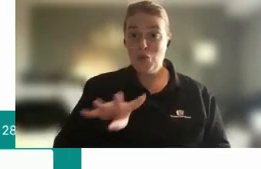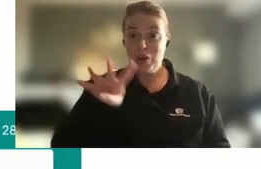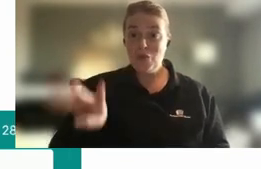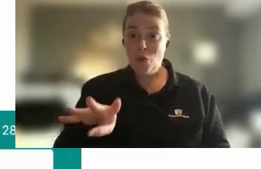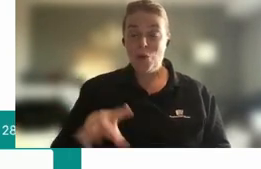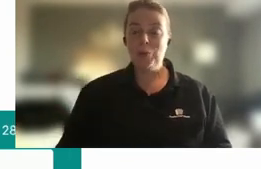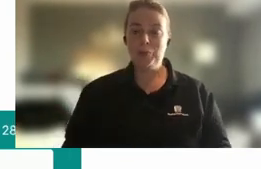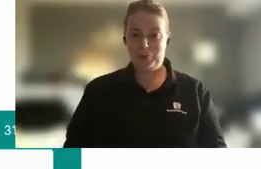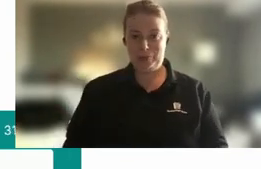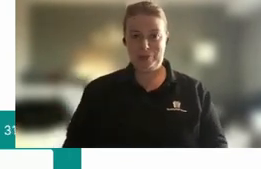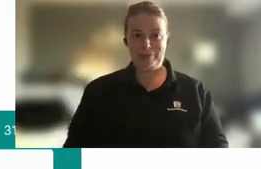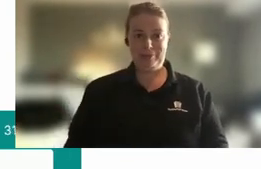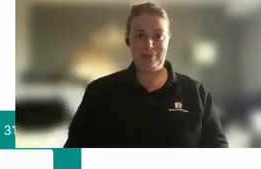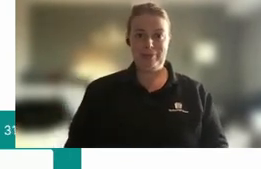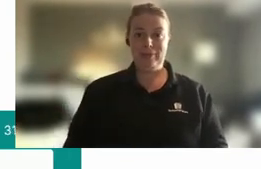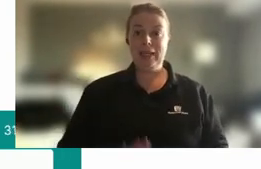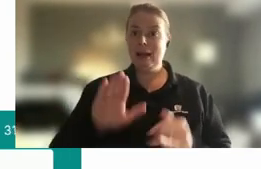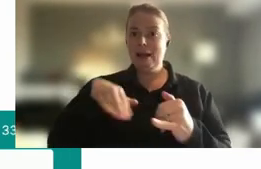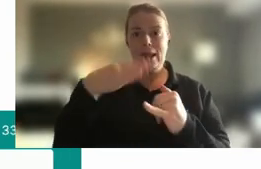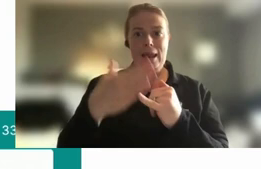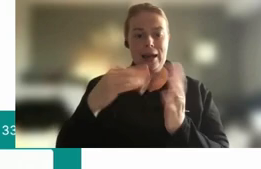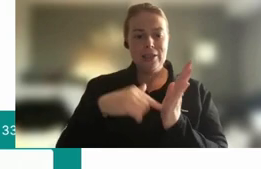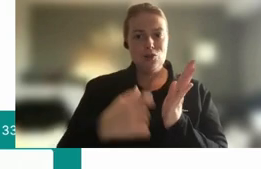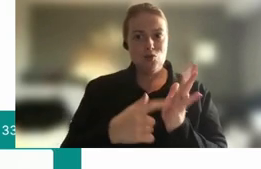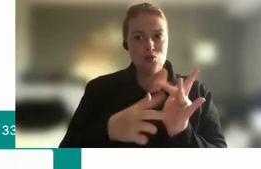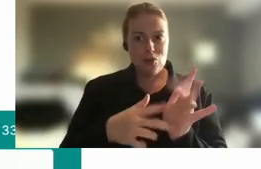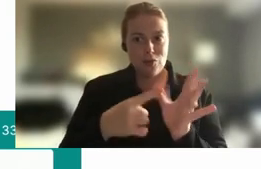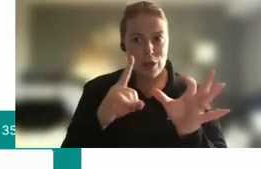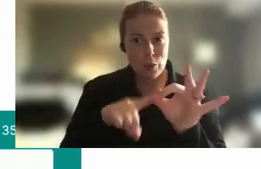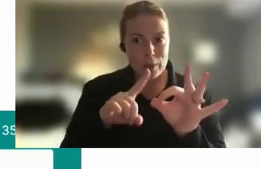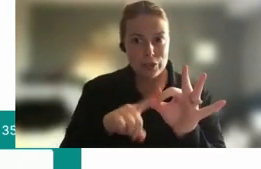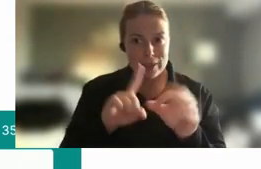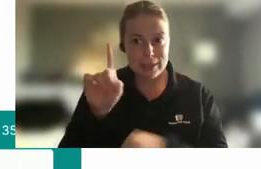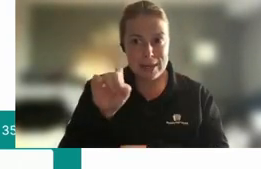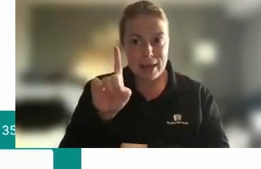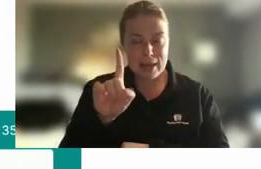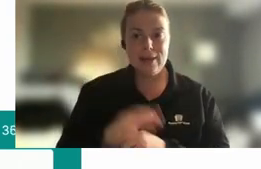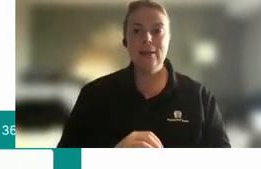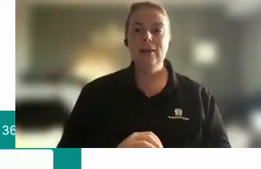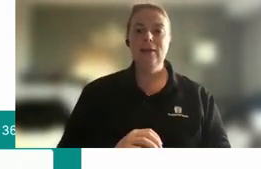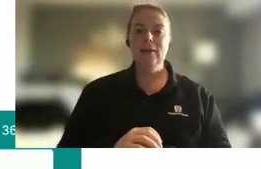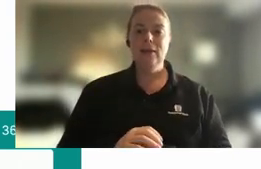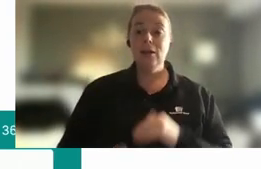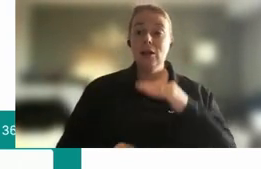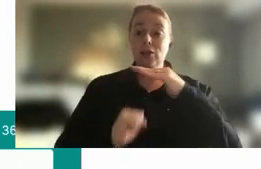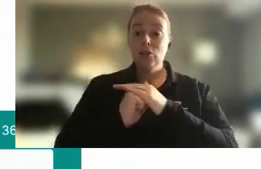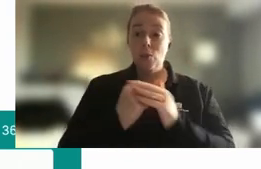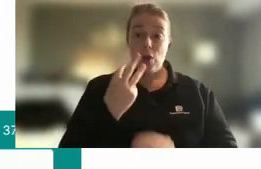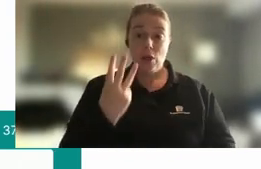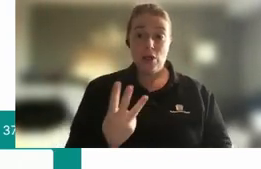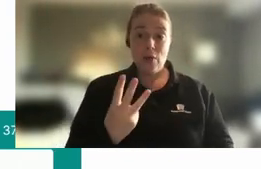And the last trivia question for this morning. What are the top three countries